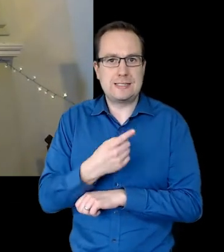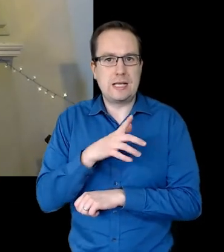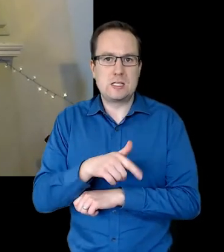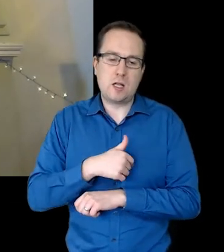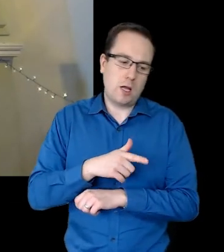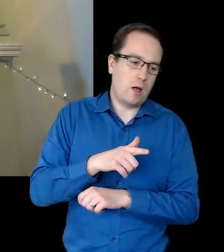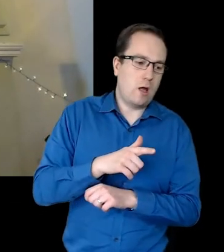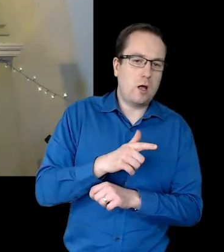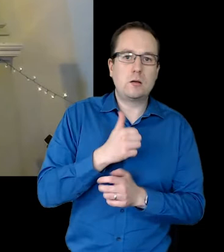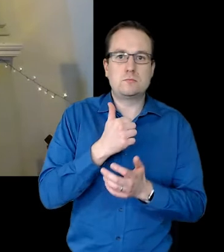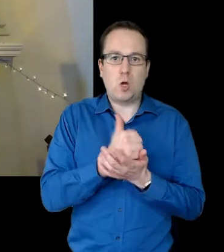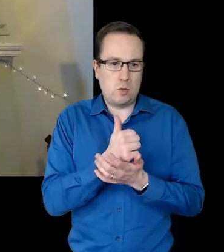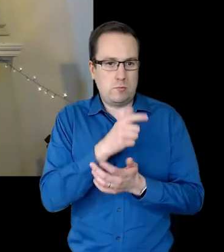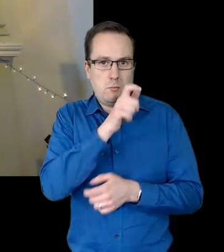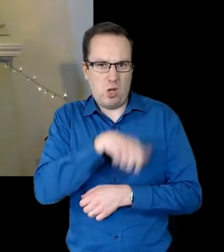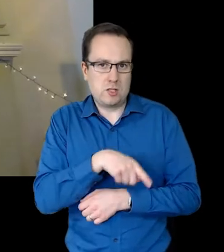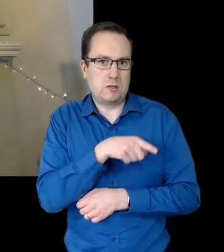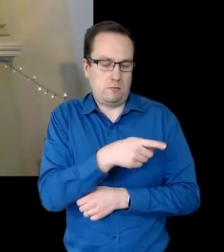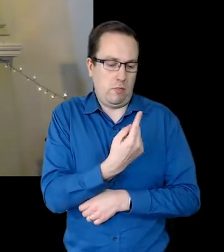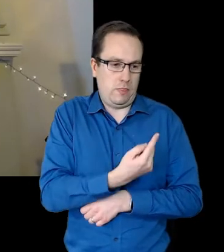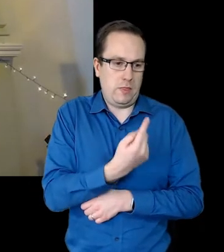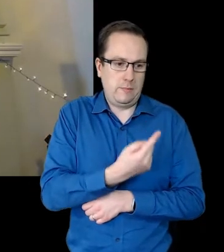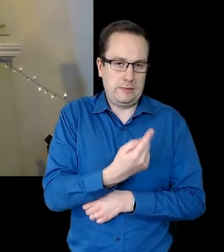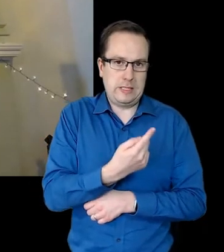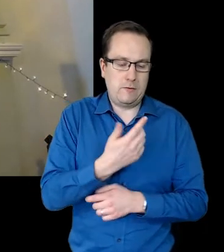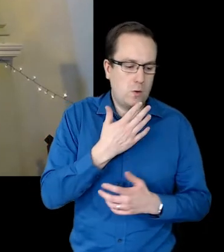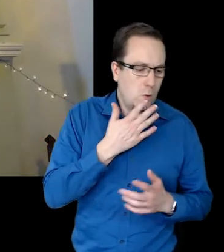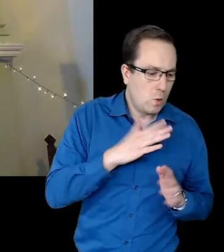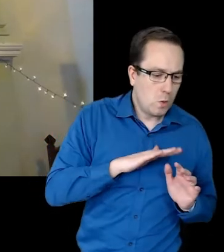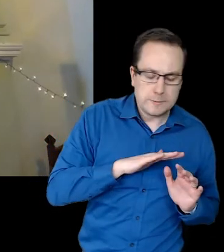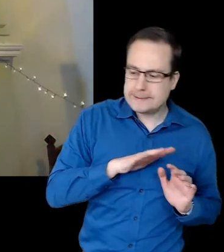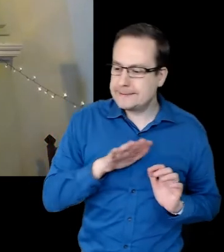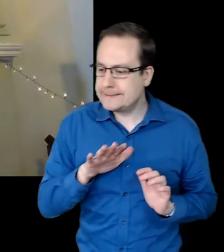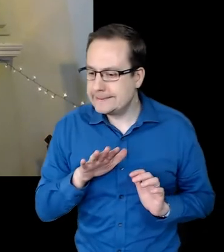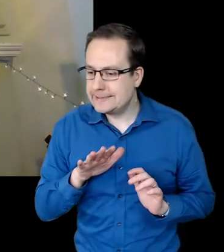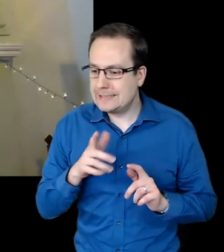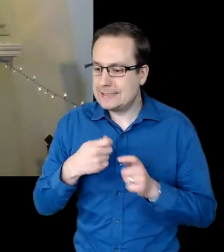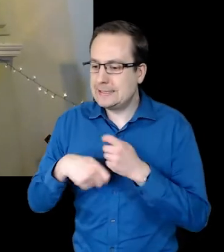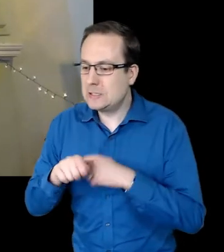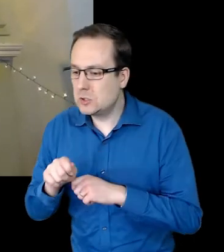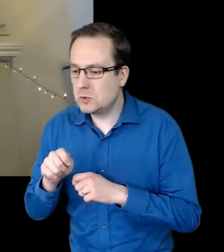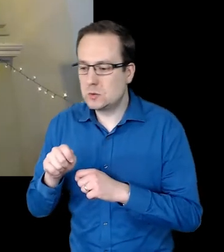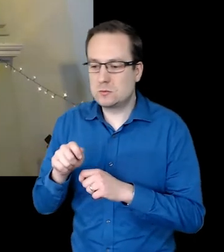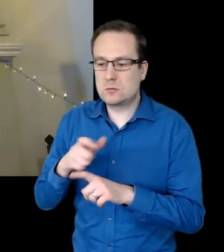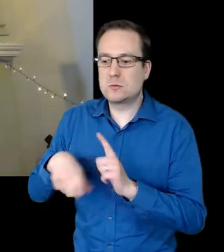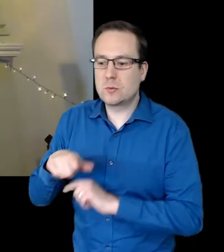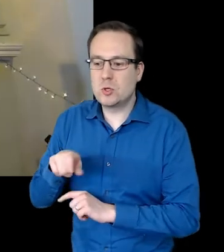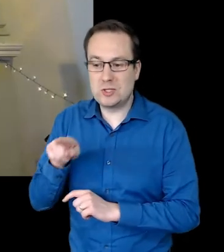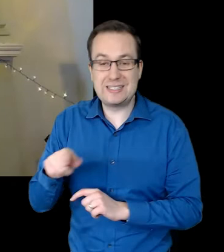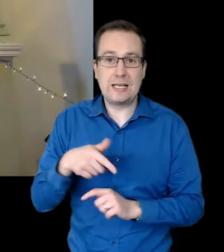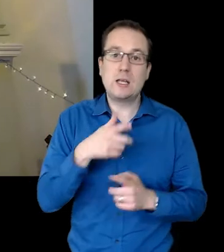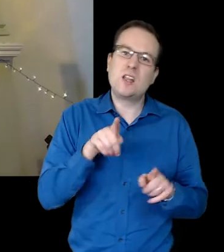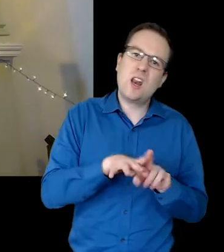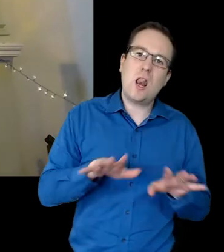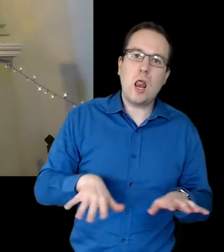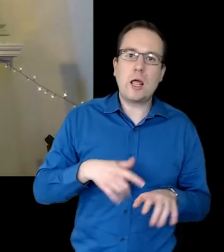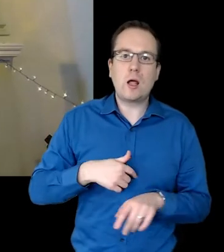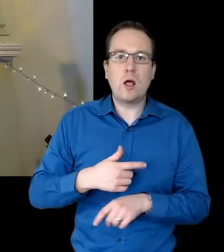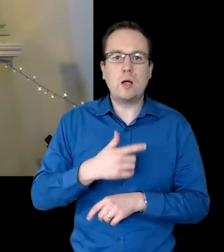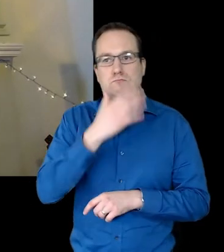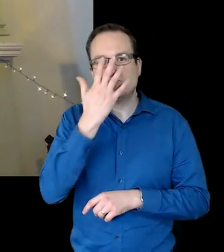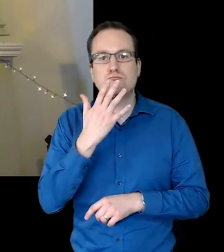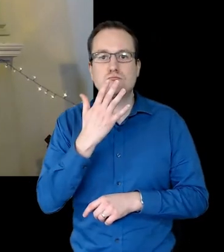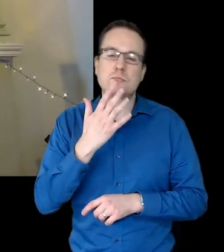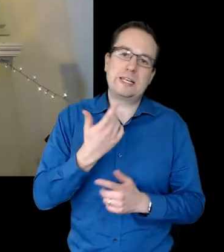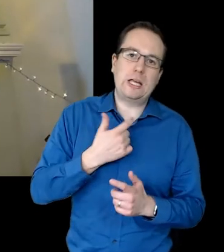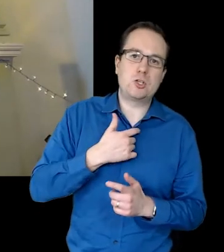person's introduction into gay subculture. To a debutante's coming out party. A celebration for a young upper class woman.